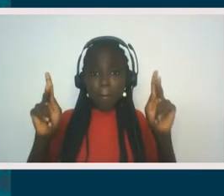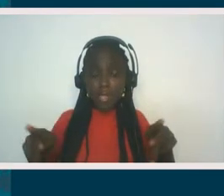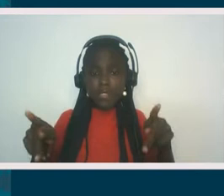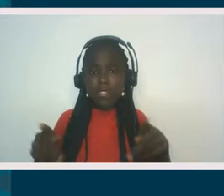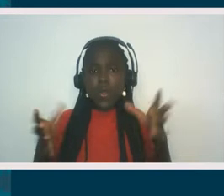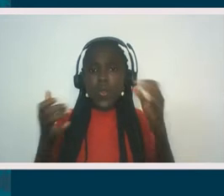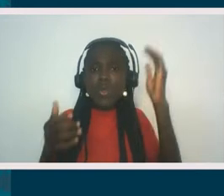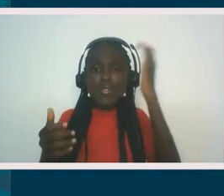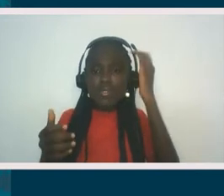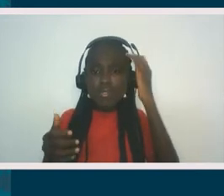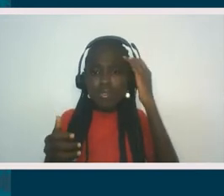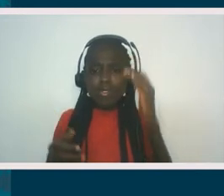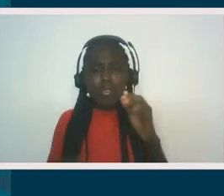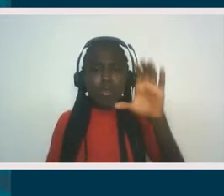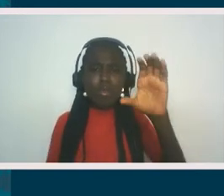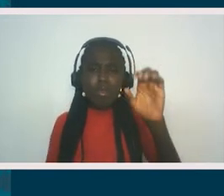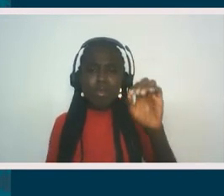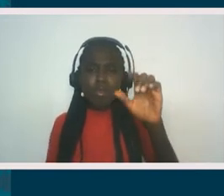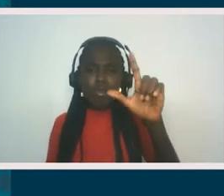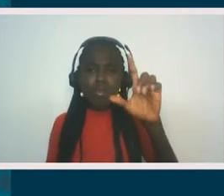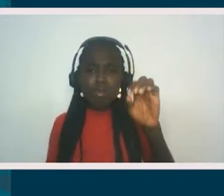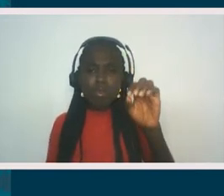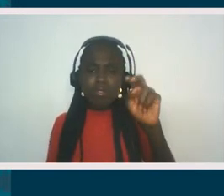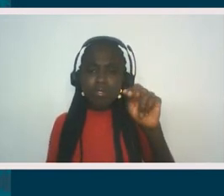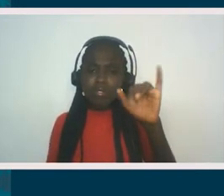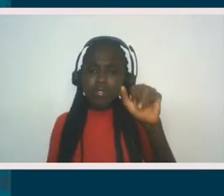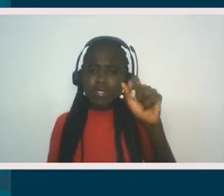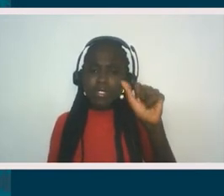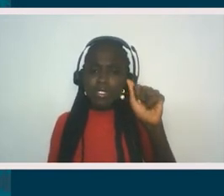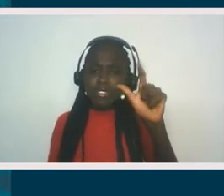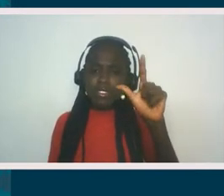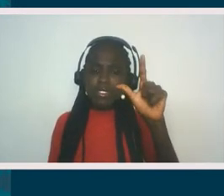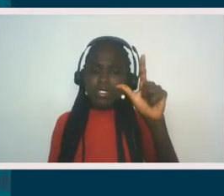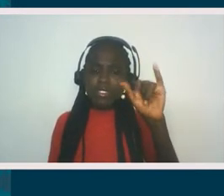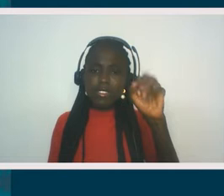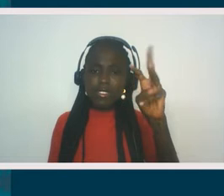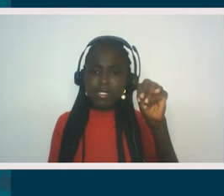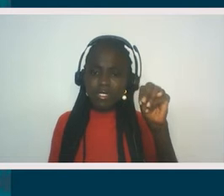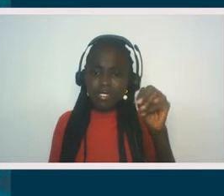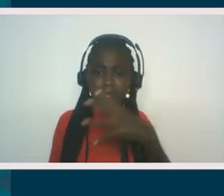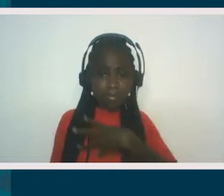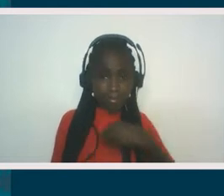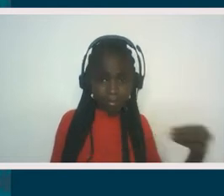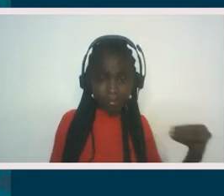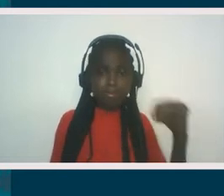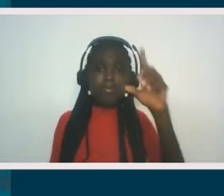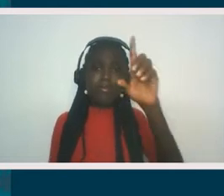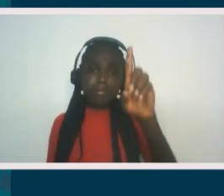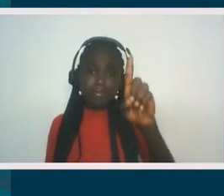of colonialism and decolonization? Like if we needed to give, you know, the more, more, more,